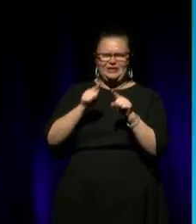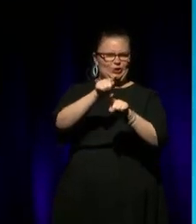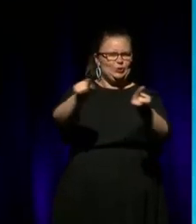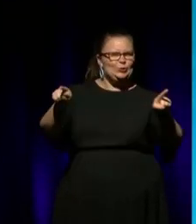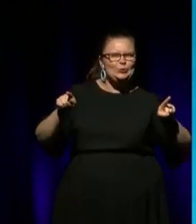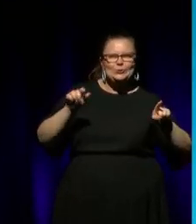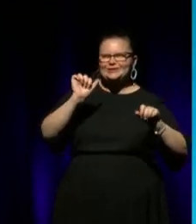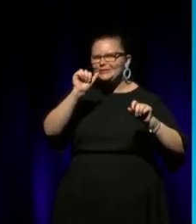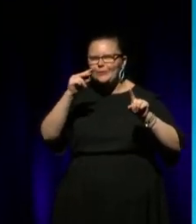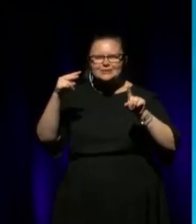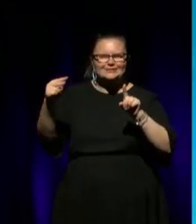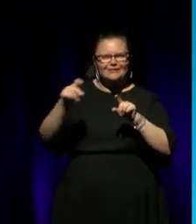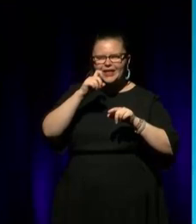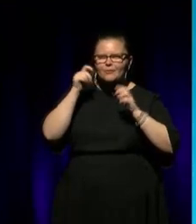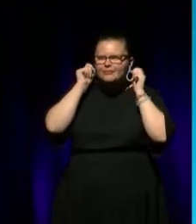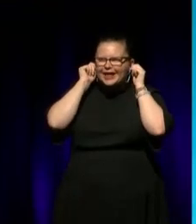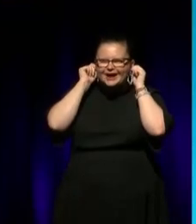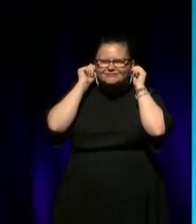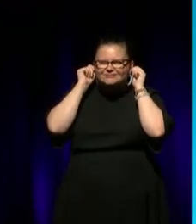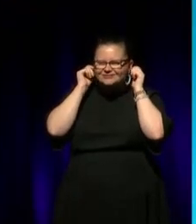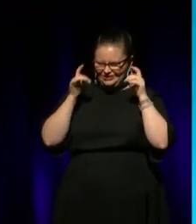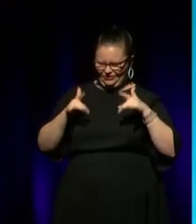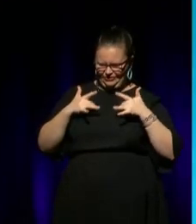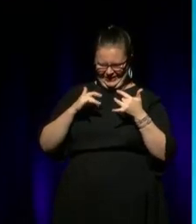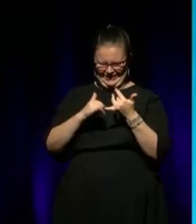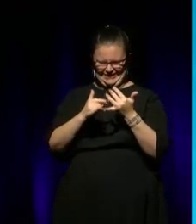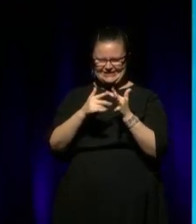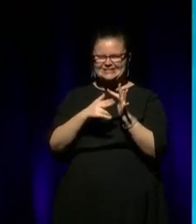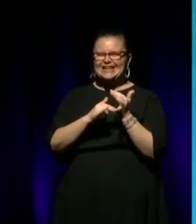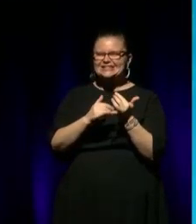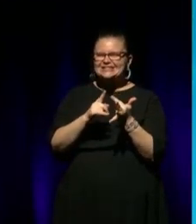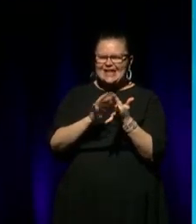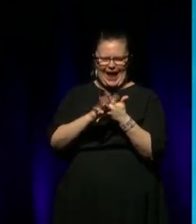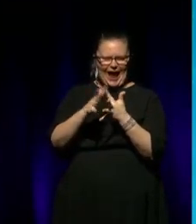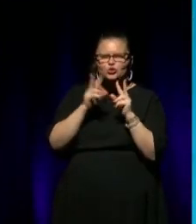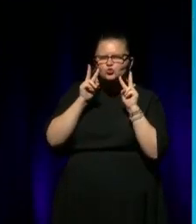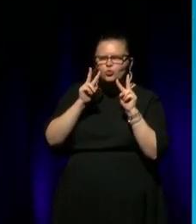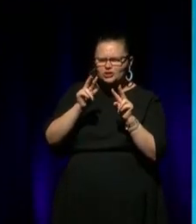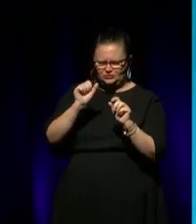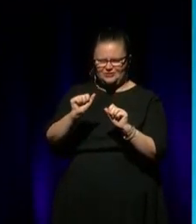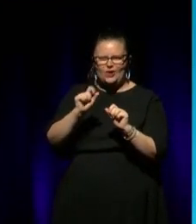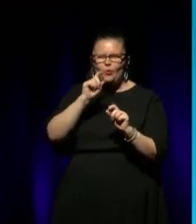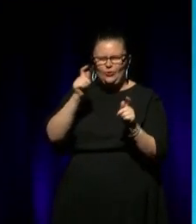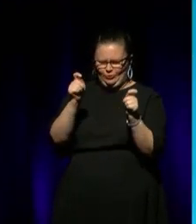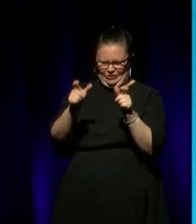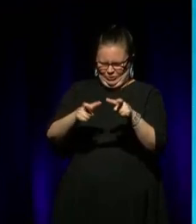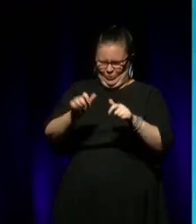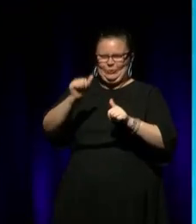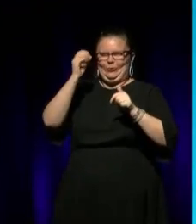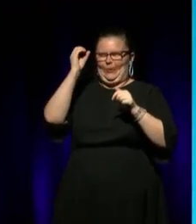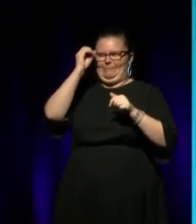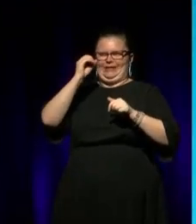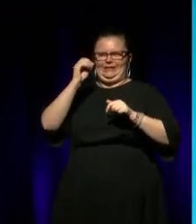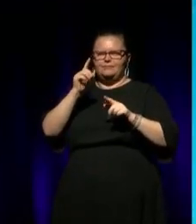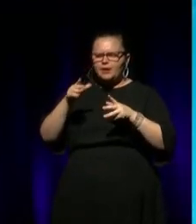view it. I'm not going to play with your ears, your binang and your senses and how you watch something, but movement and music